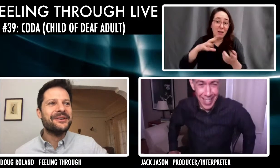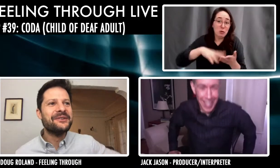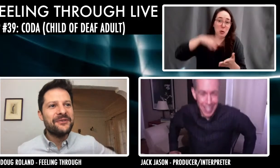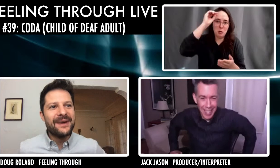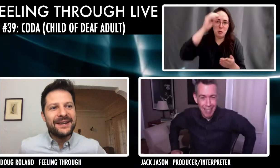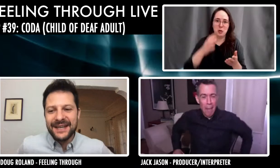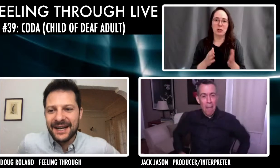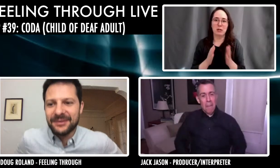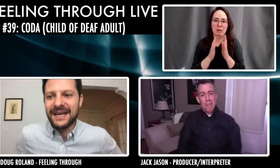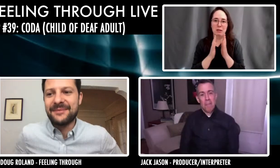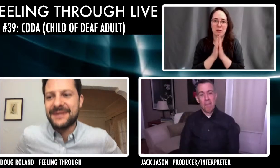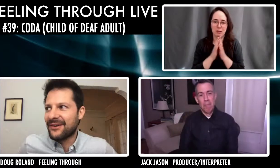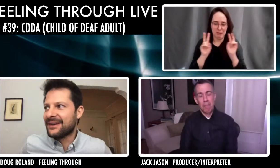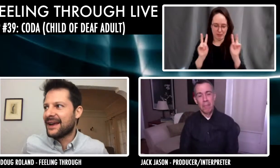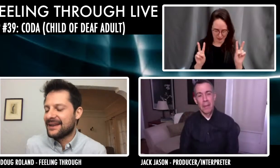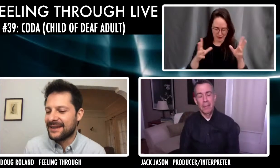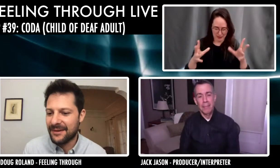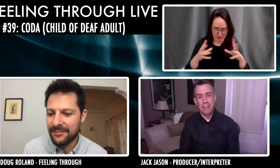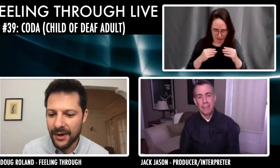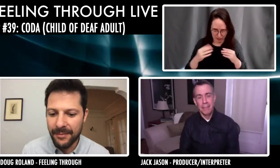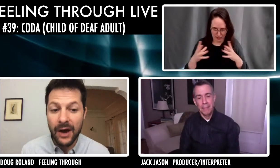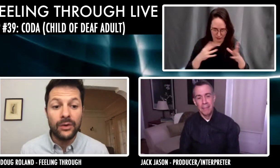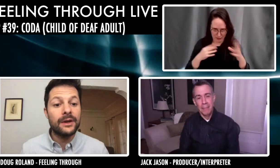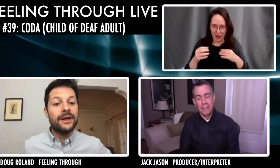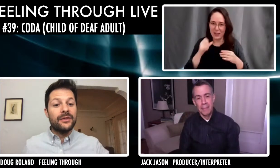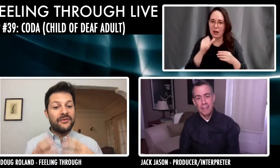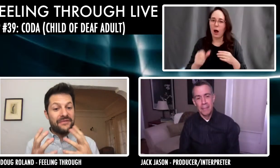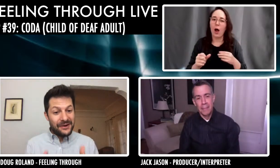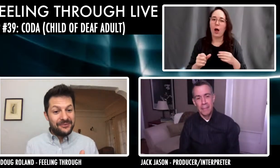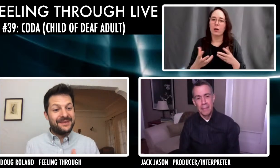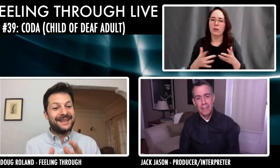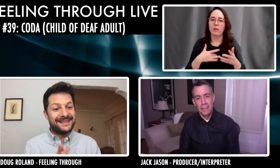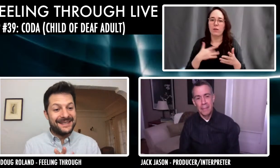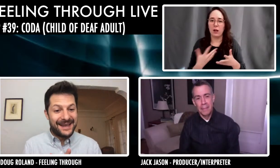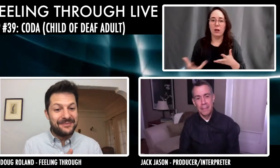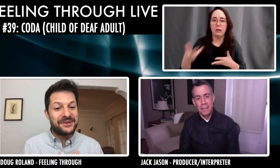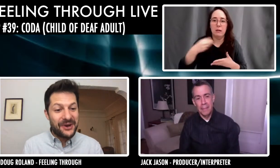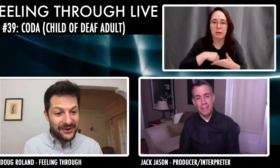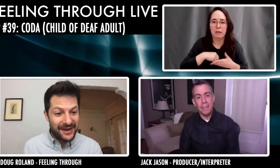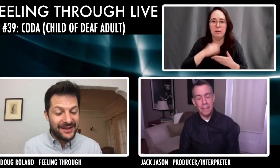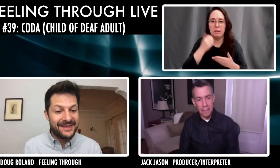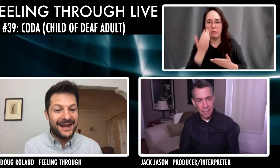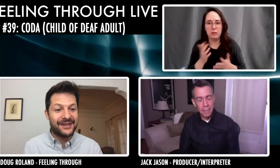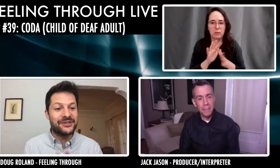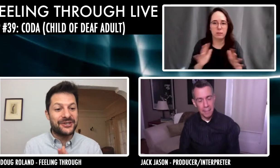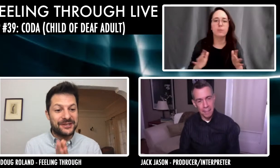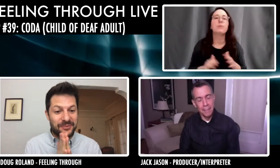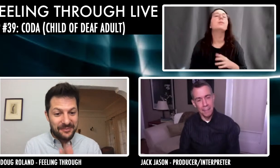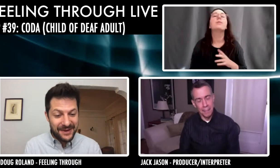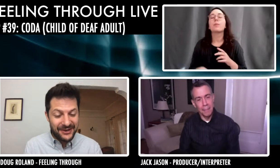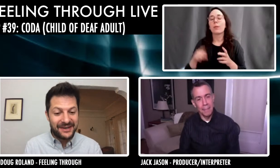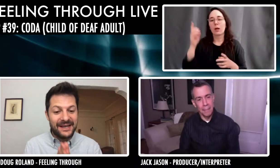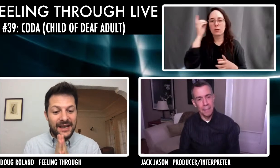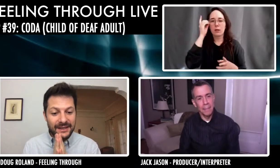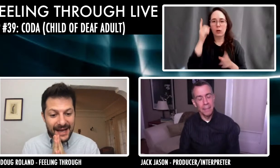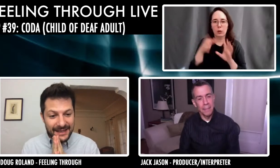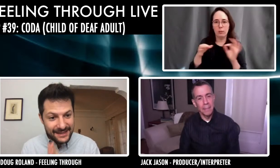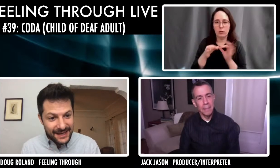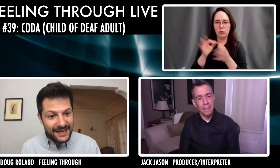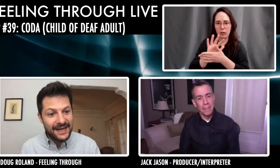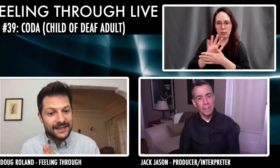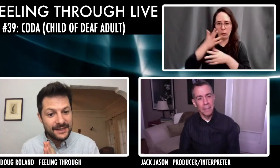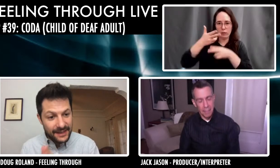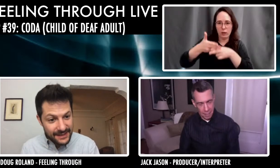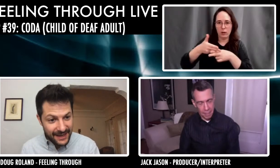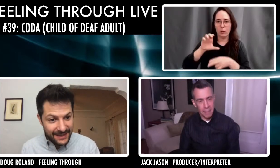Well, you've mentioned a couple of times now and, and, um, about the film named CODA that actually just premiered last